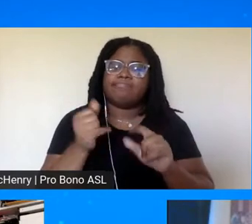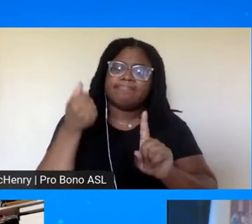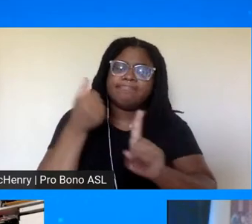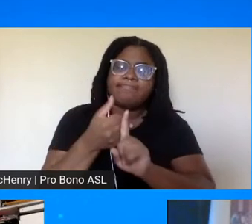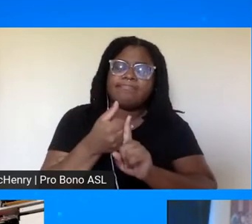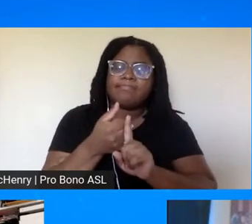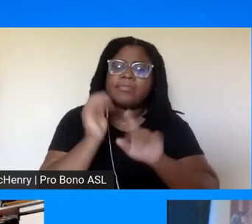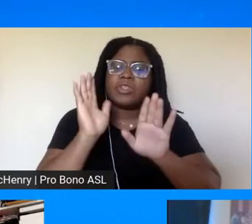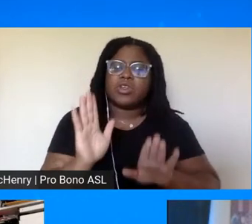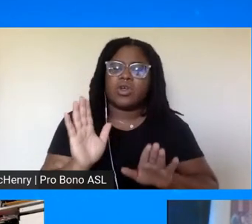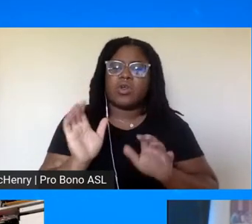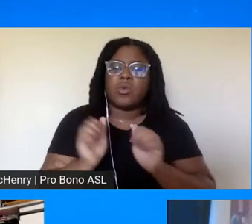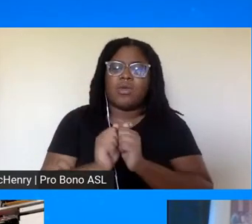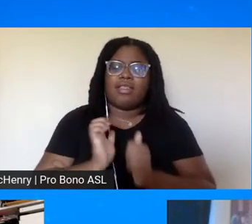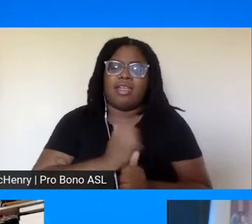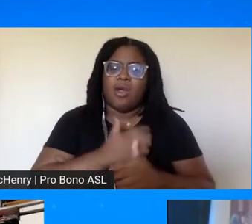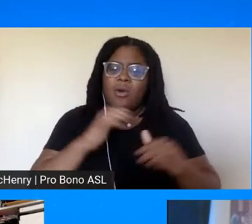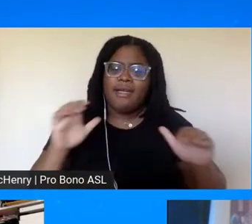in our action